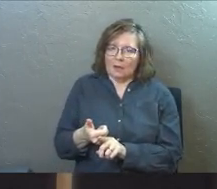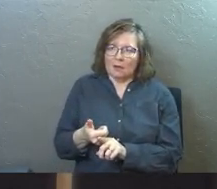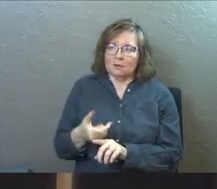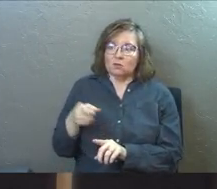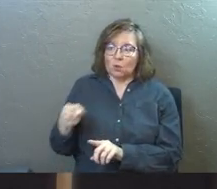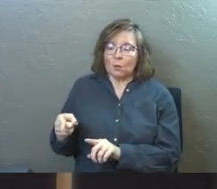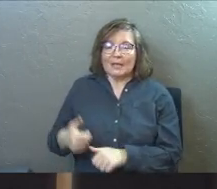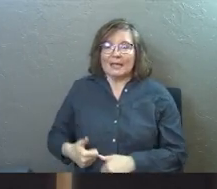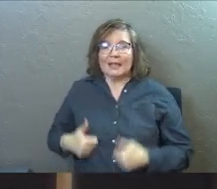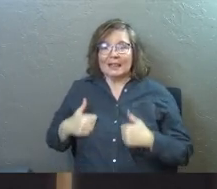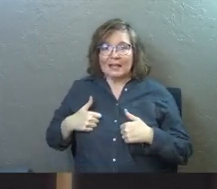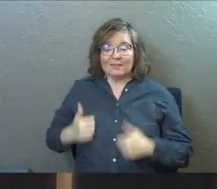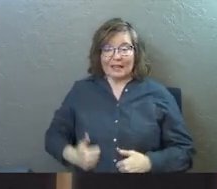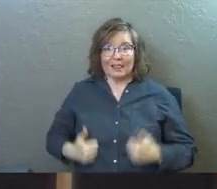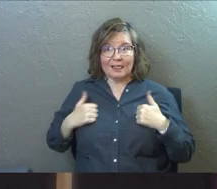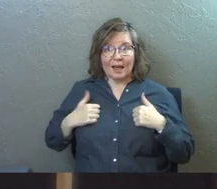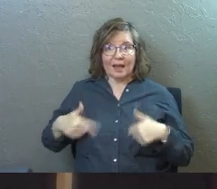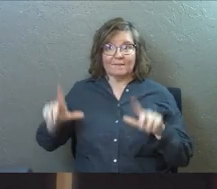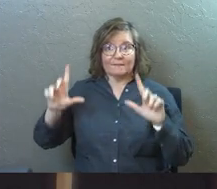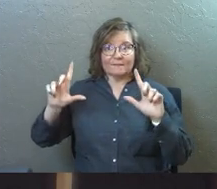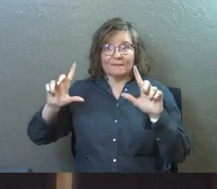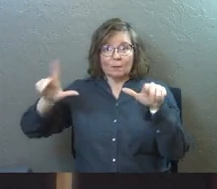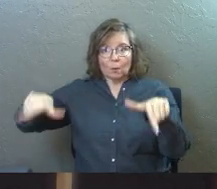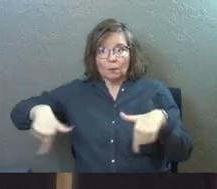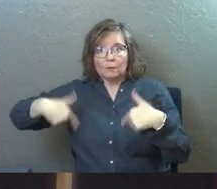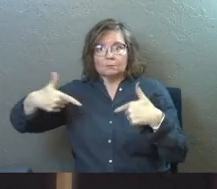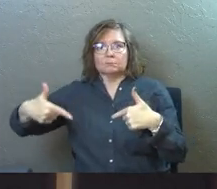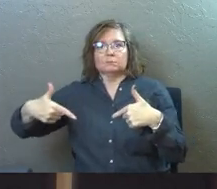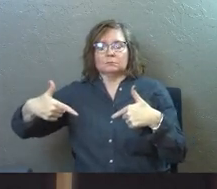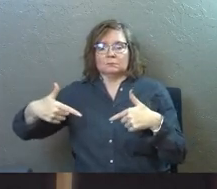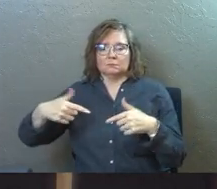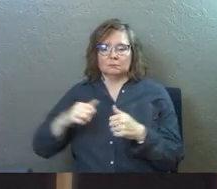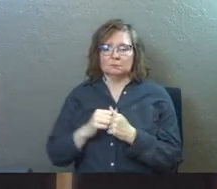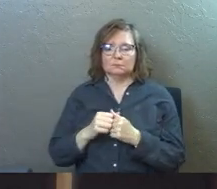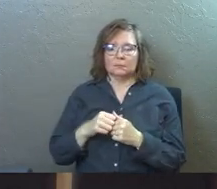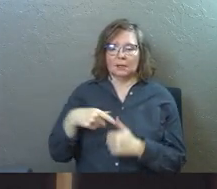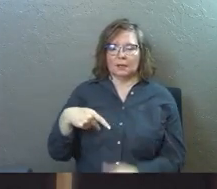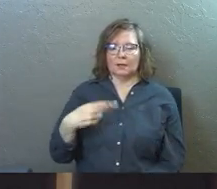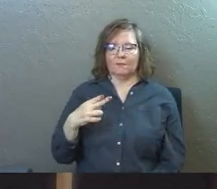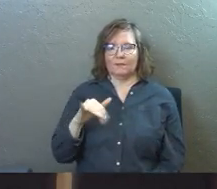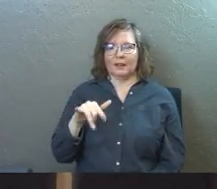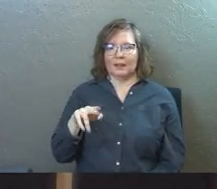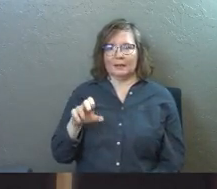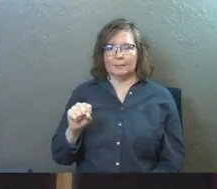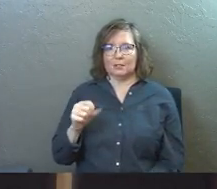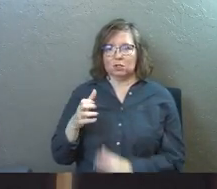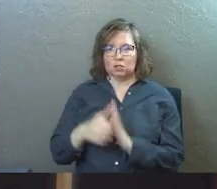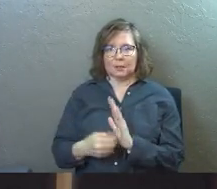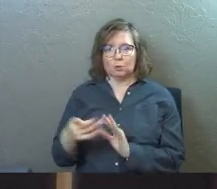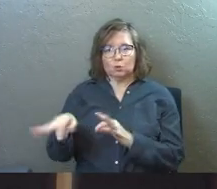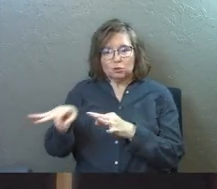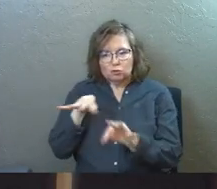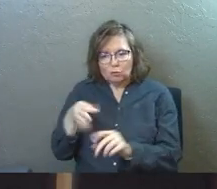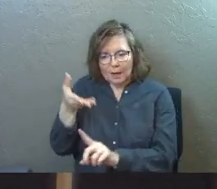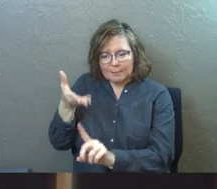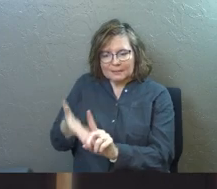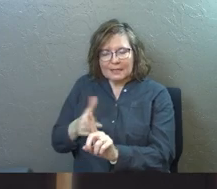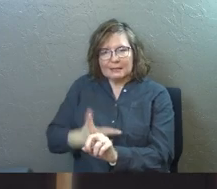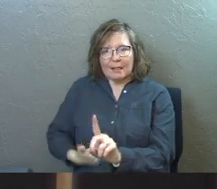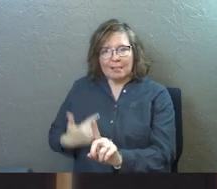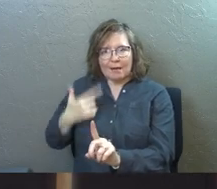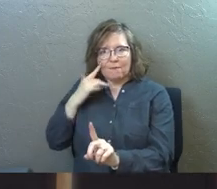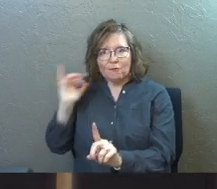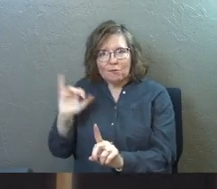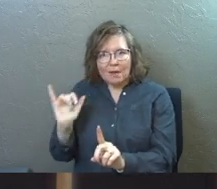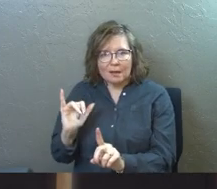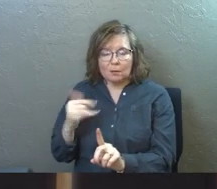he lives an upside-down life. And Philippians chapter 2 describes this upside-down life of Jesus to us.